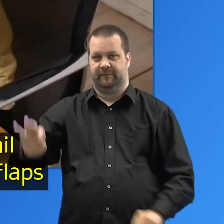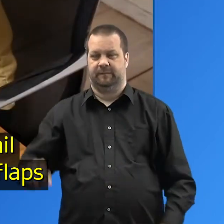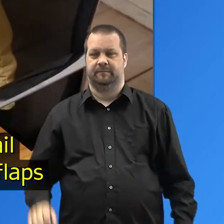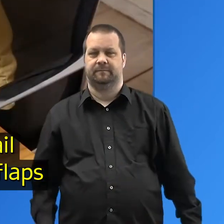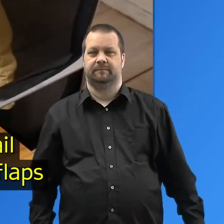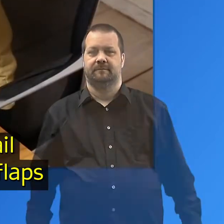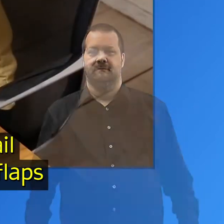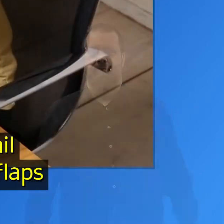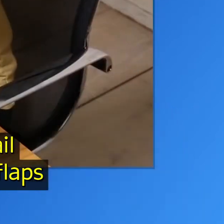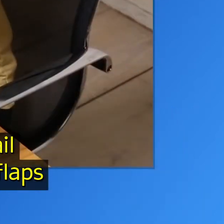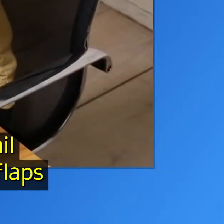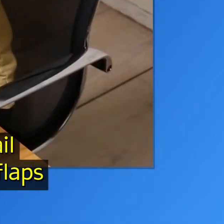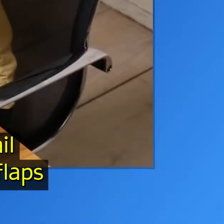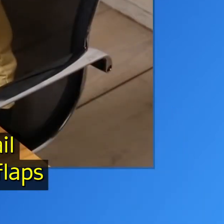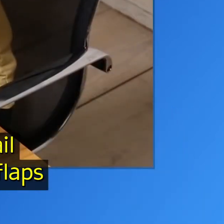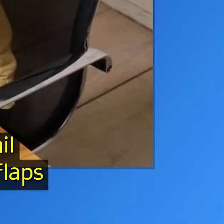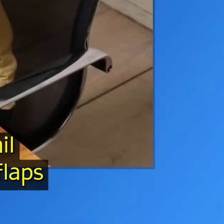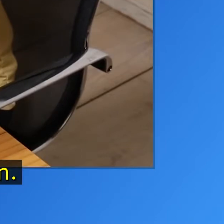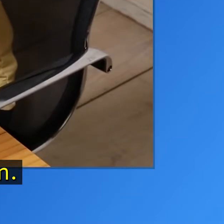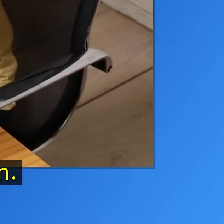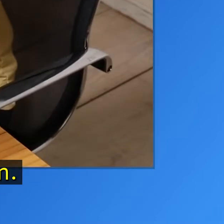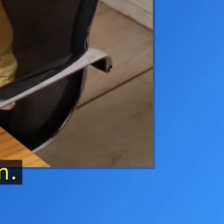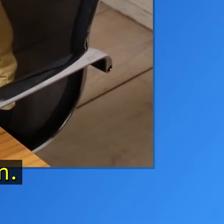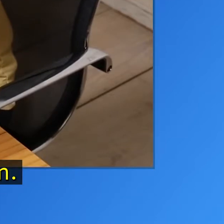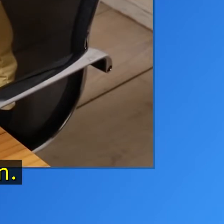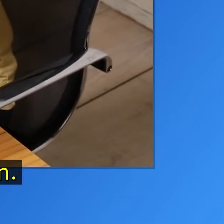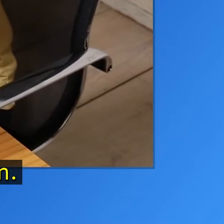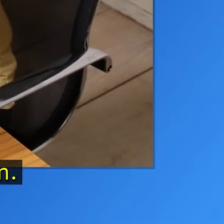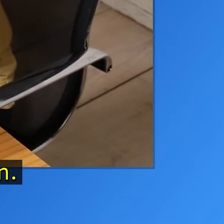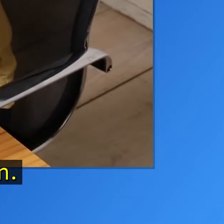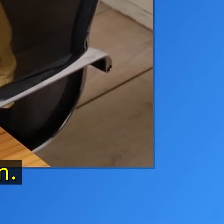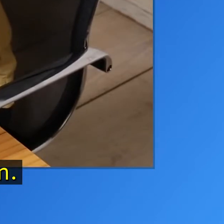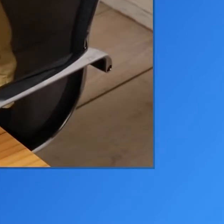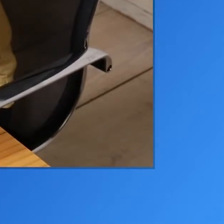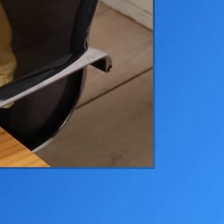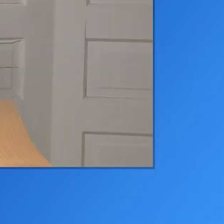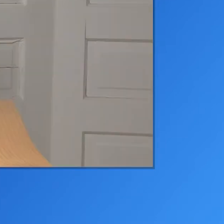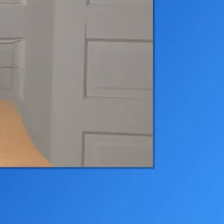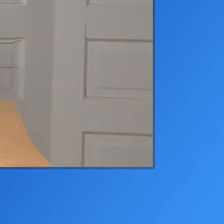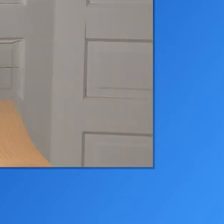Use your fingernail to lift up the tape flaps to remove the film.